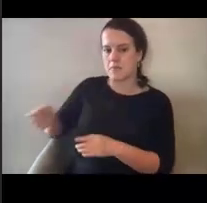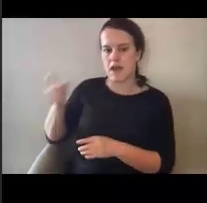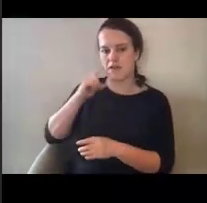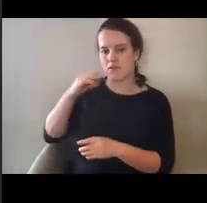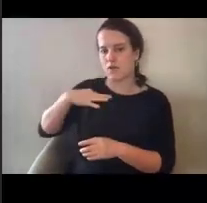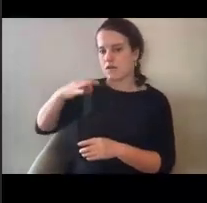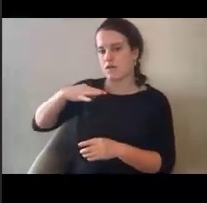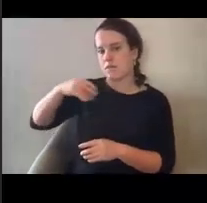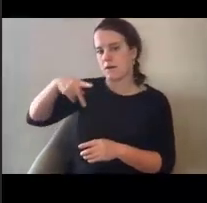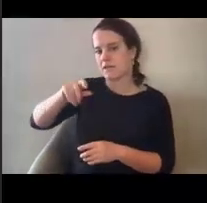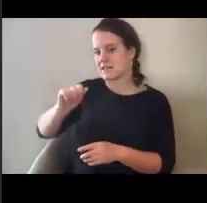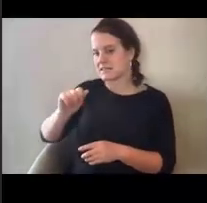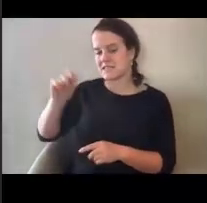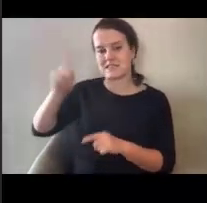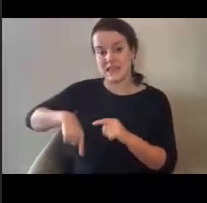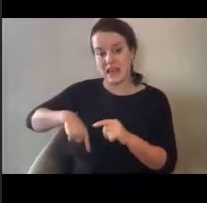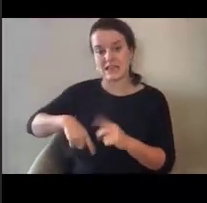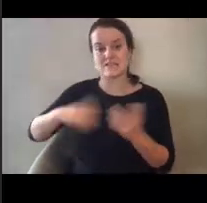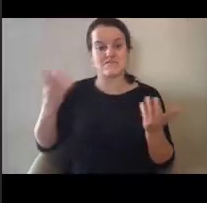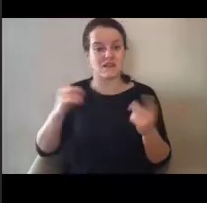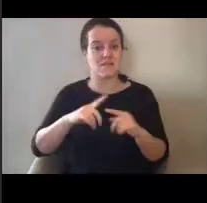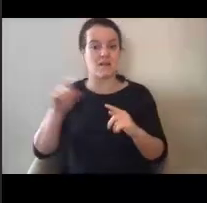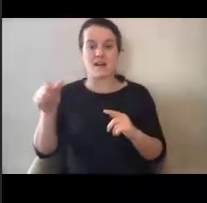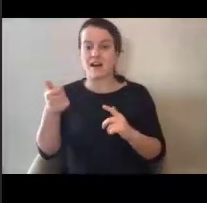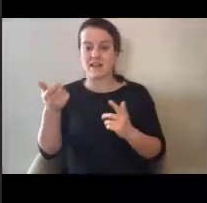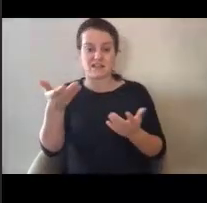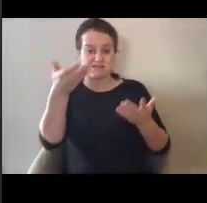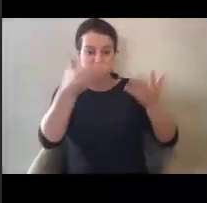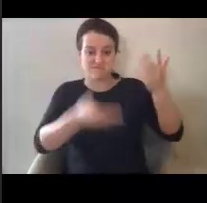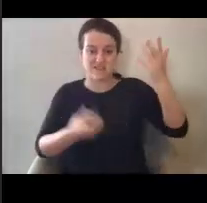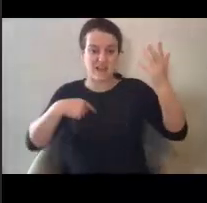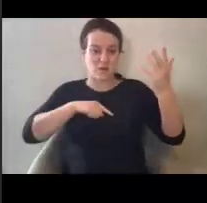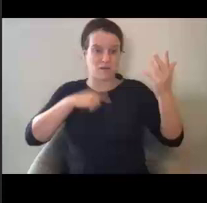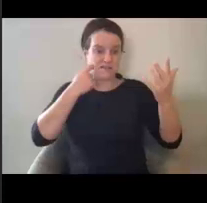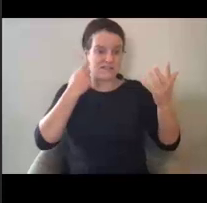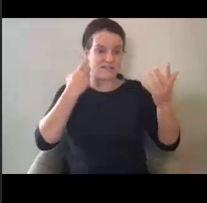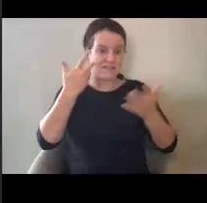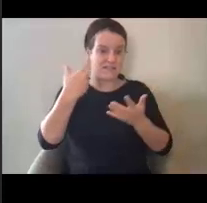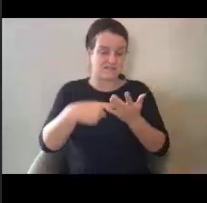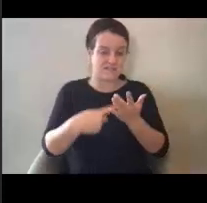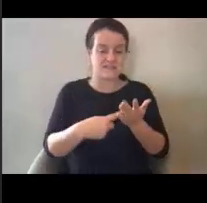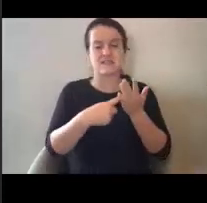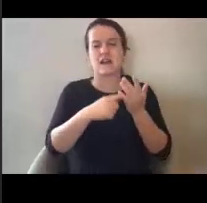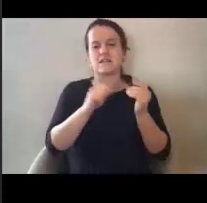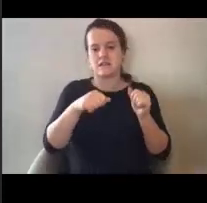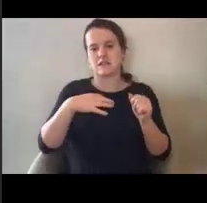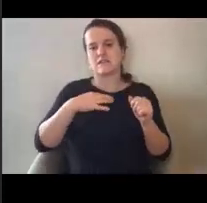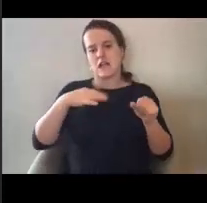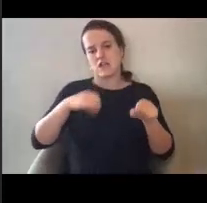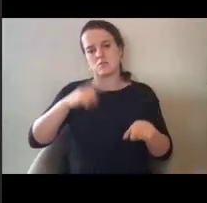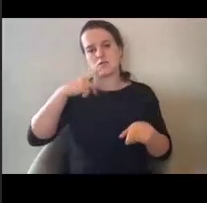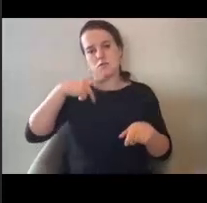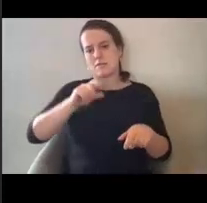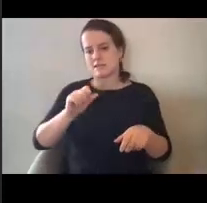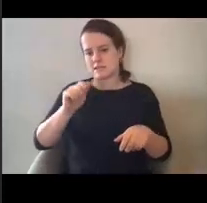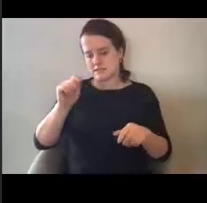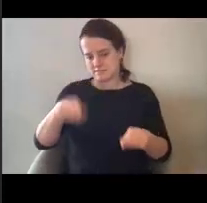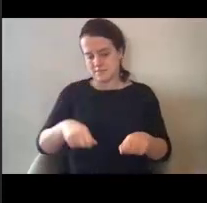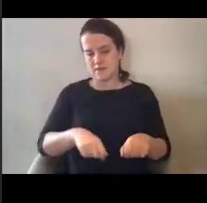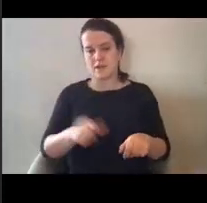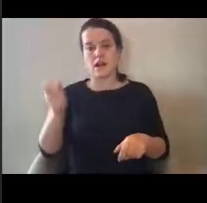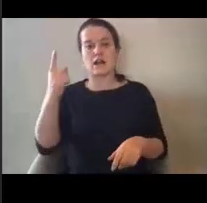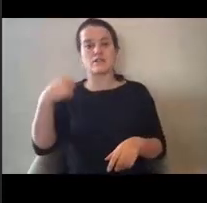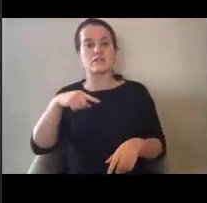assistance. Otherwise, uh, anything that we discussed here would be eligible for public assistance. Um, as stated, too, applicants are